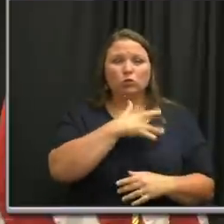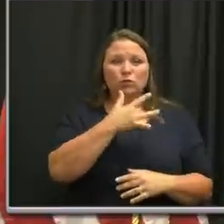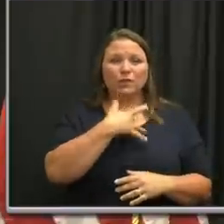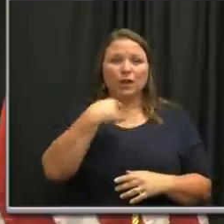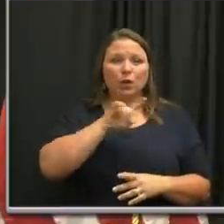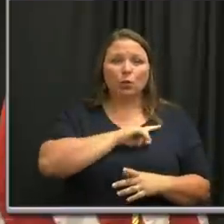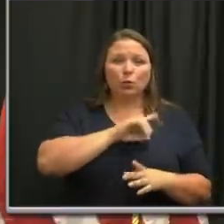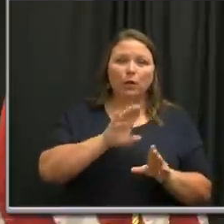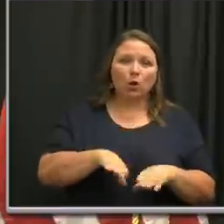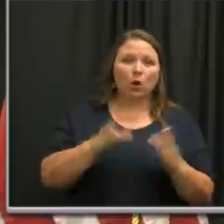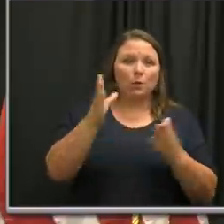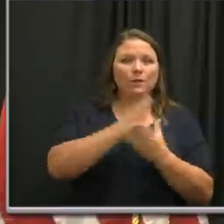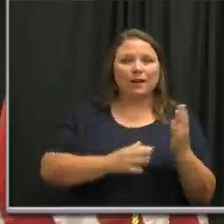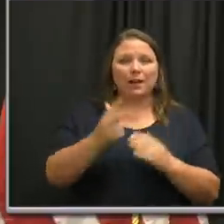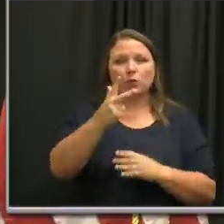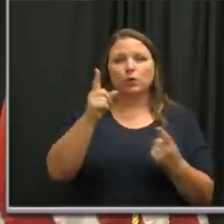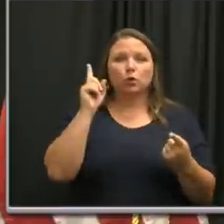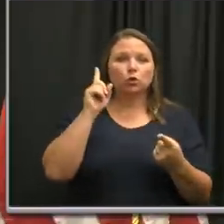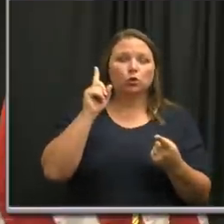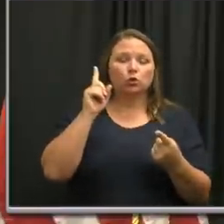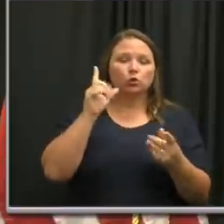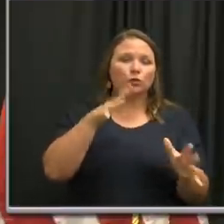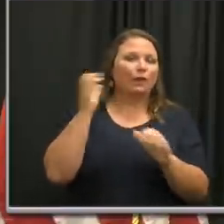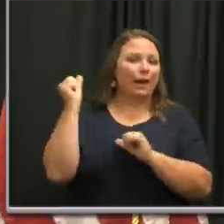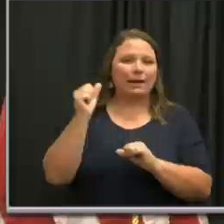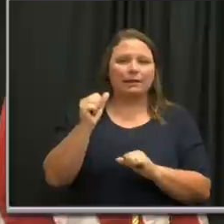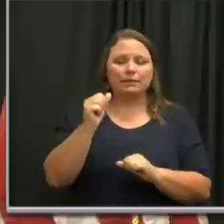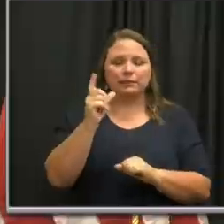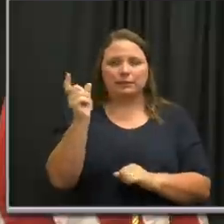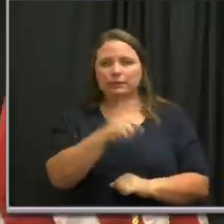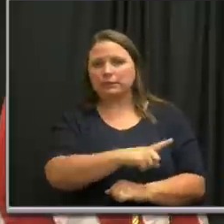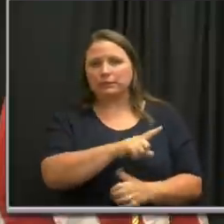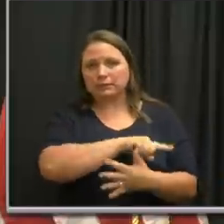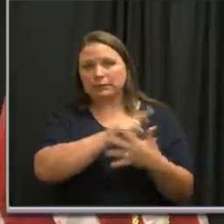move to phase three too fast? Thank you.